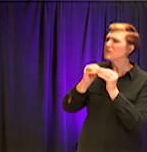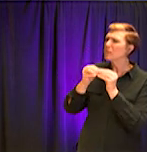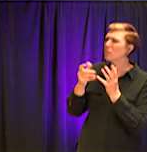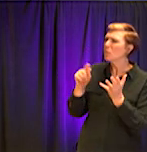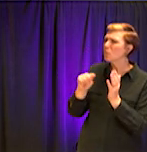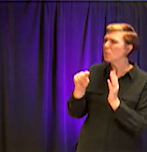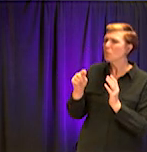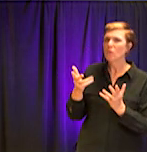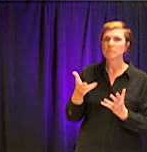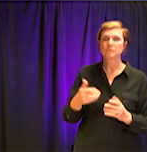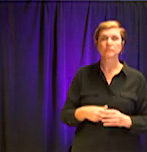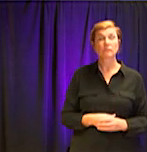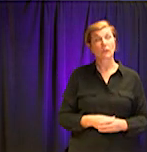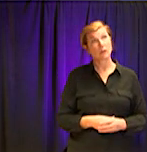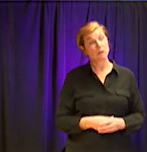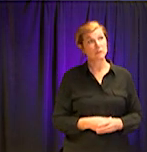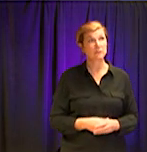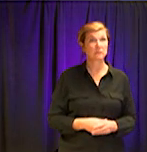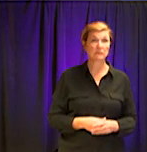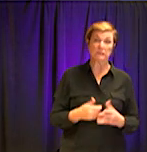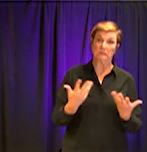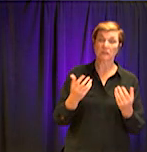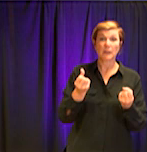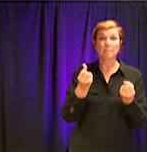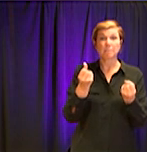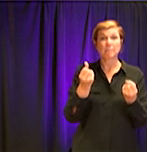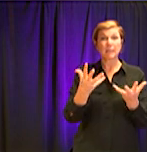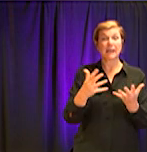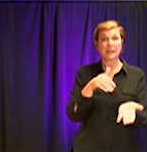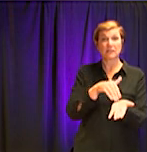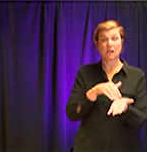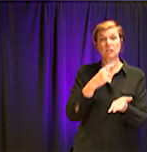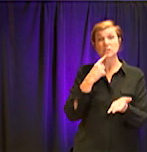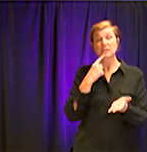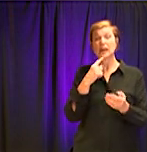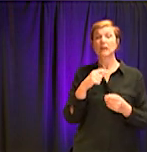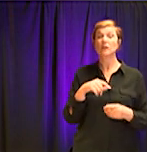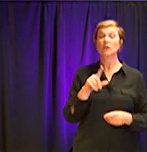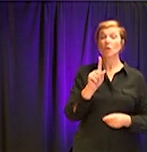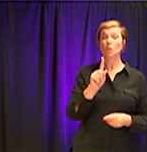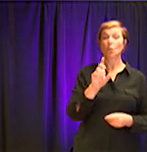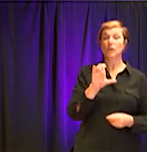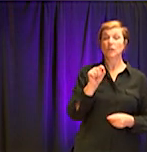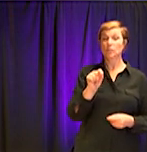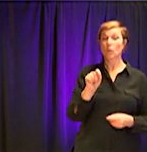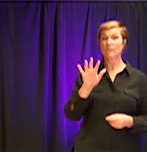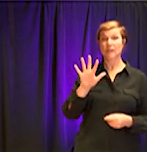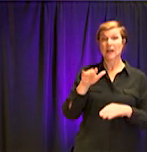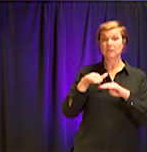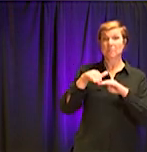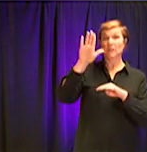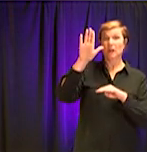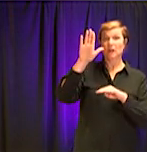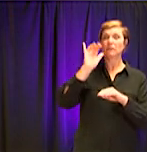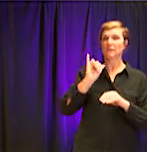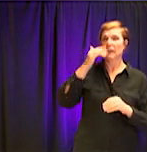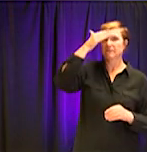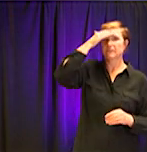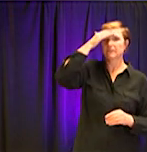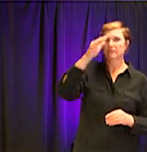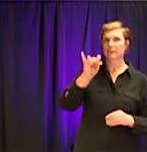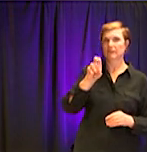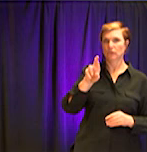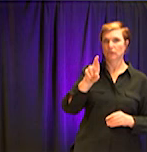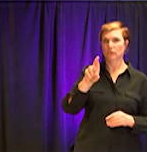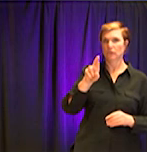so, you know, a lot of, a lot of clinicians will use 100.5 as, as a, uh, a benchmark. But I think, you know, as, as we learn